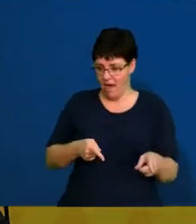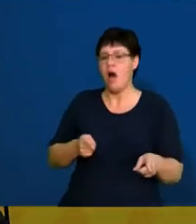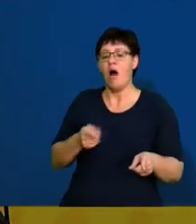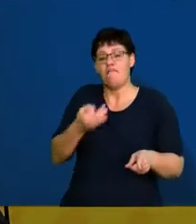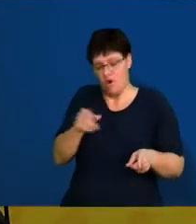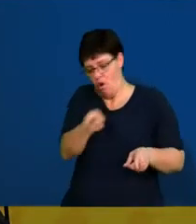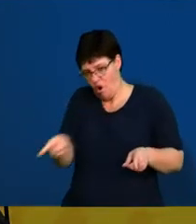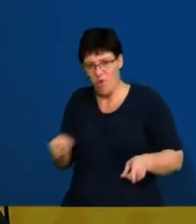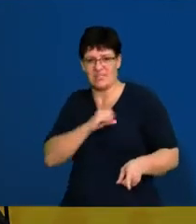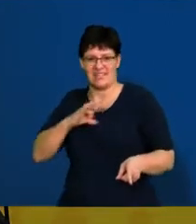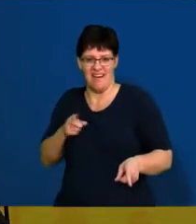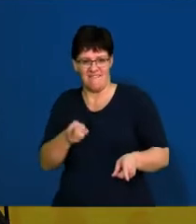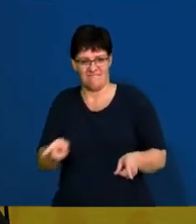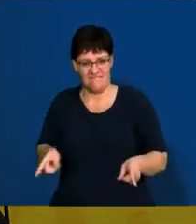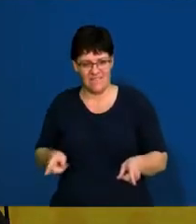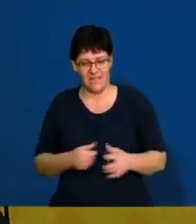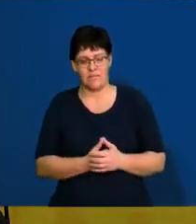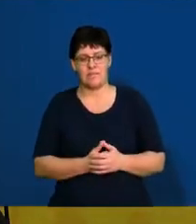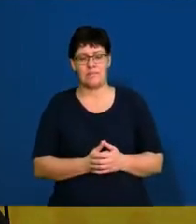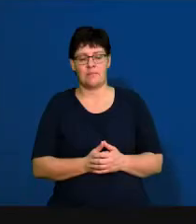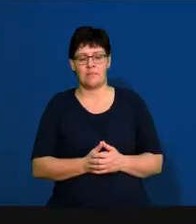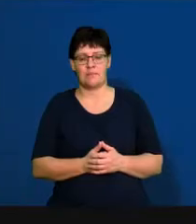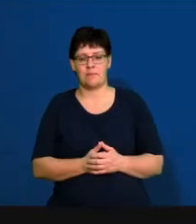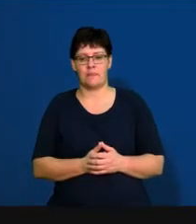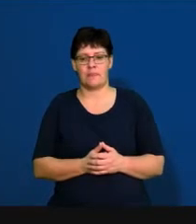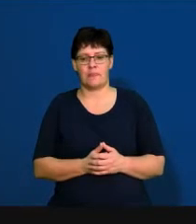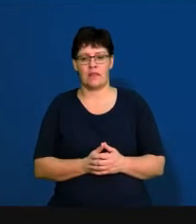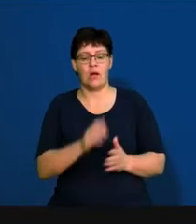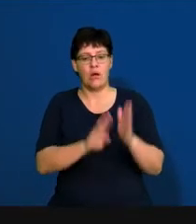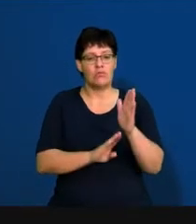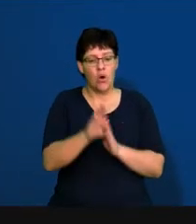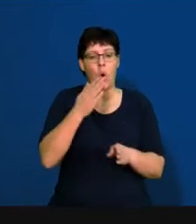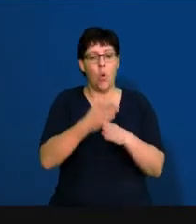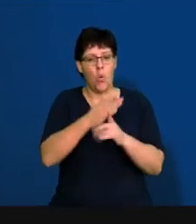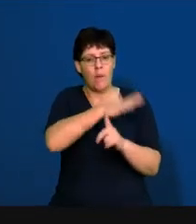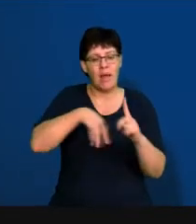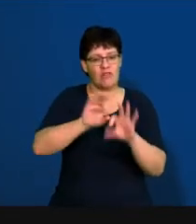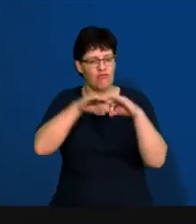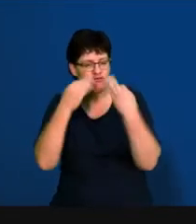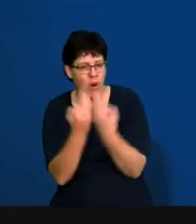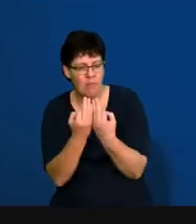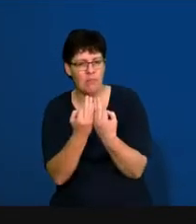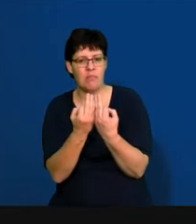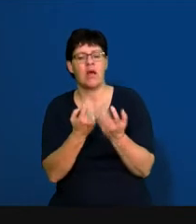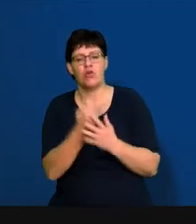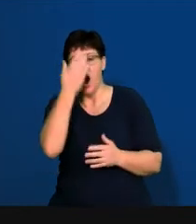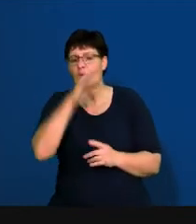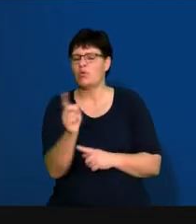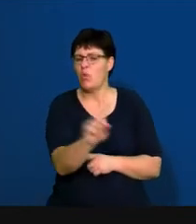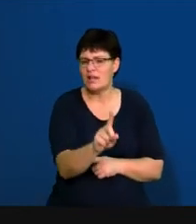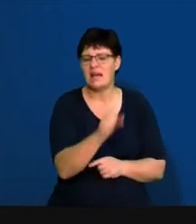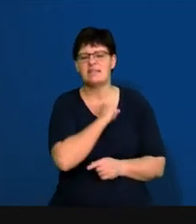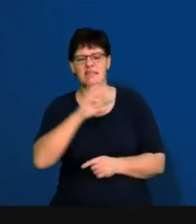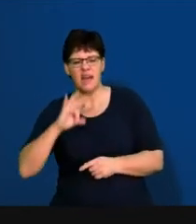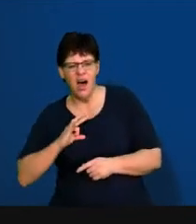behalf of all of the workers. It promotes workplace forums to accommodate employees